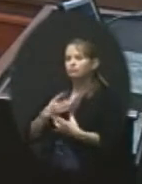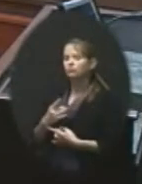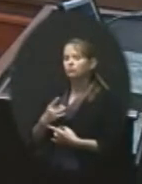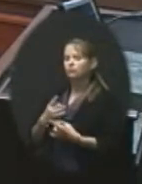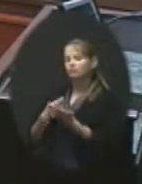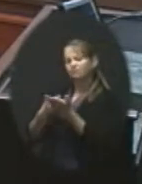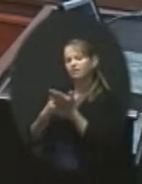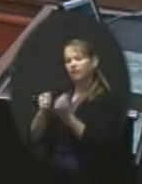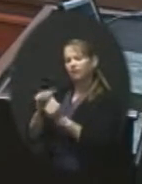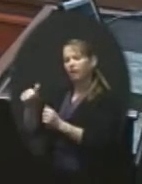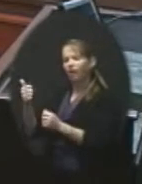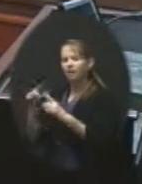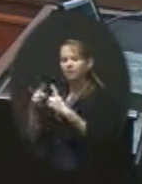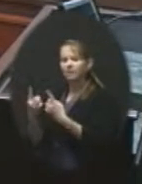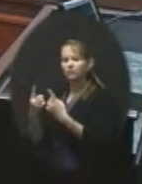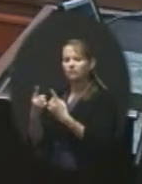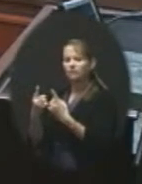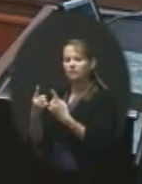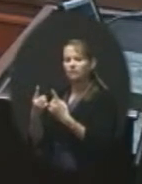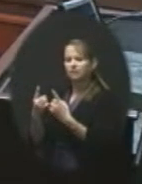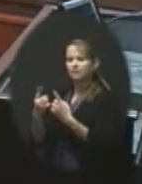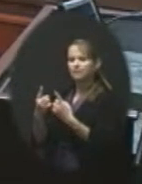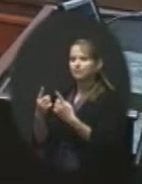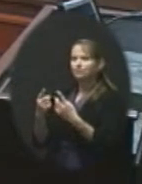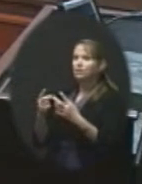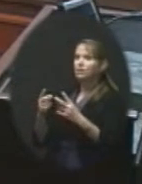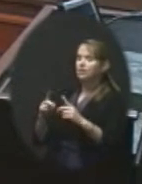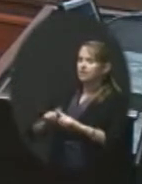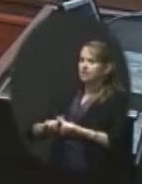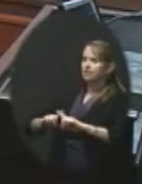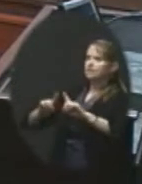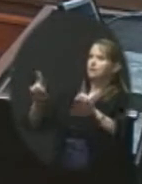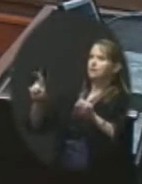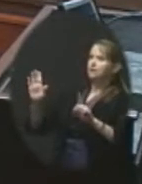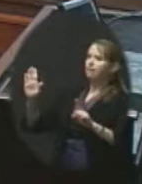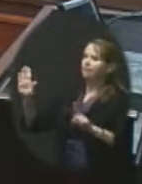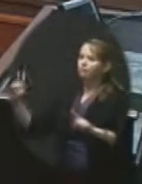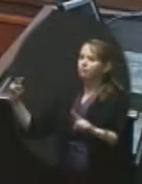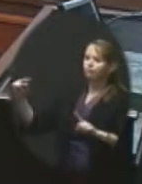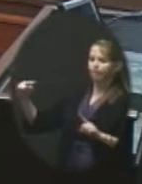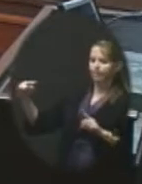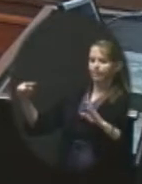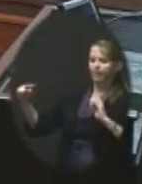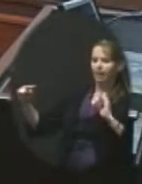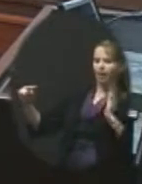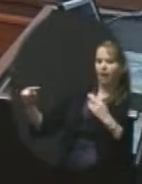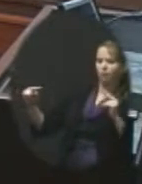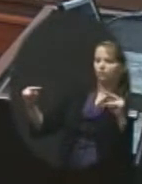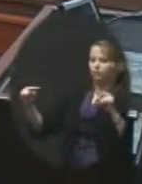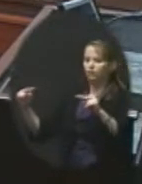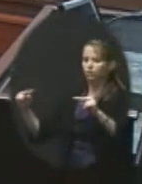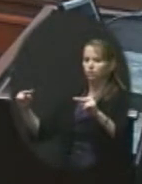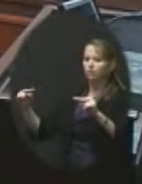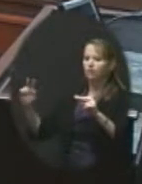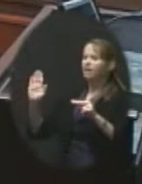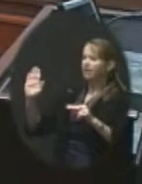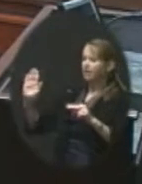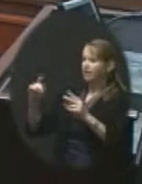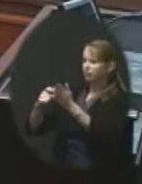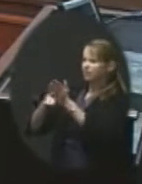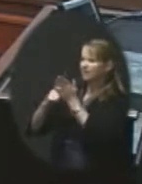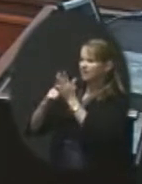other school districts the vast difference in how they look at things and the needs in their individual districts